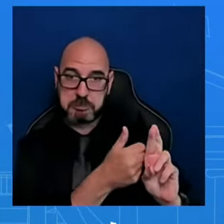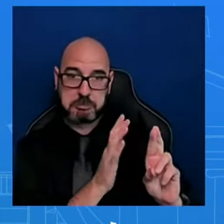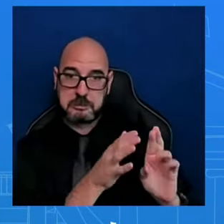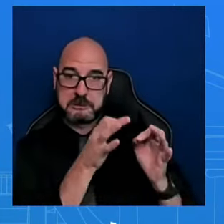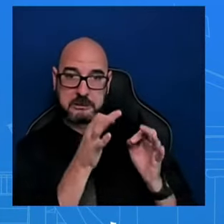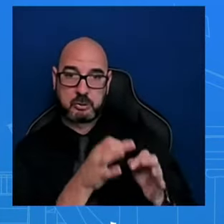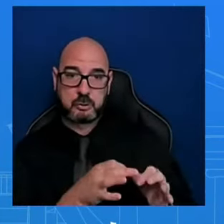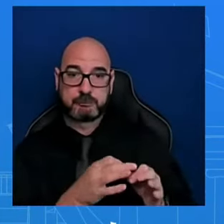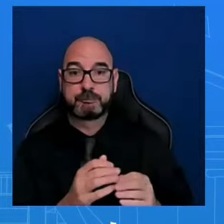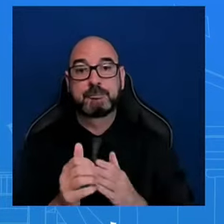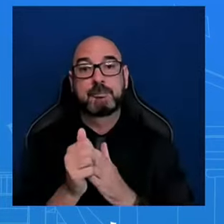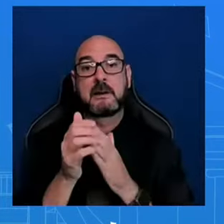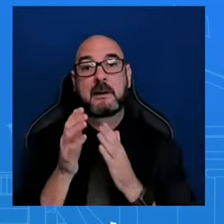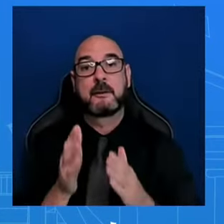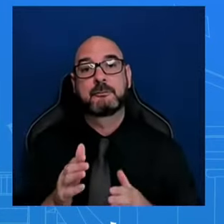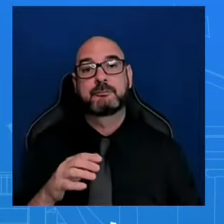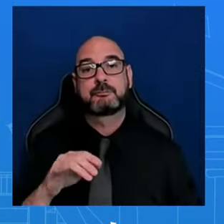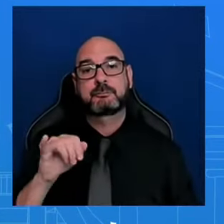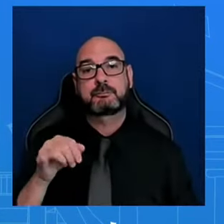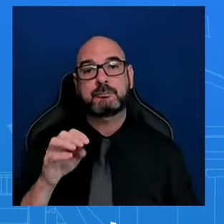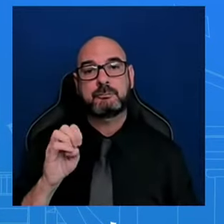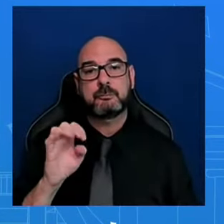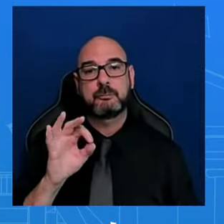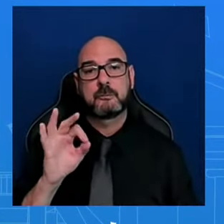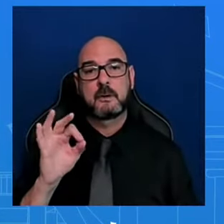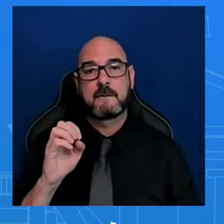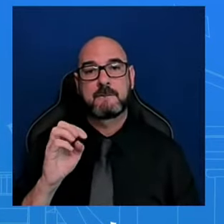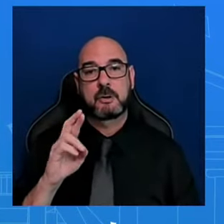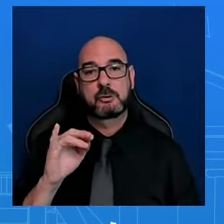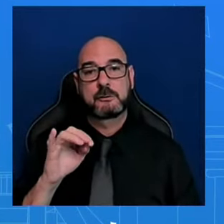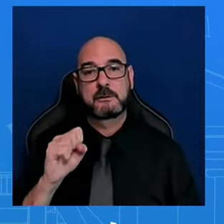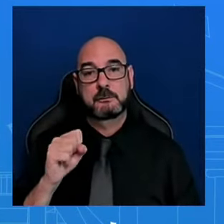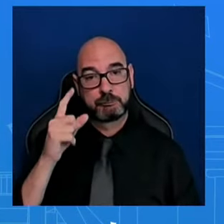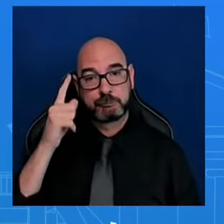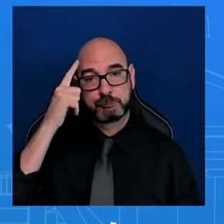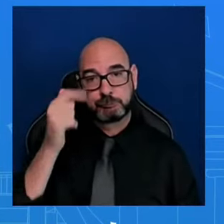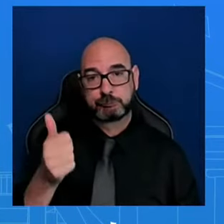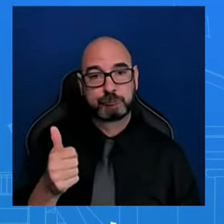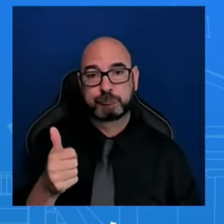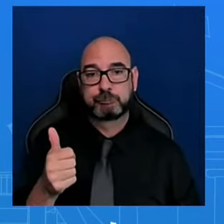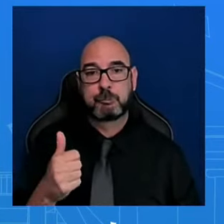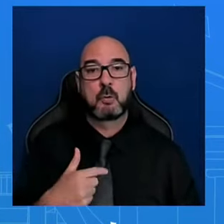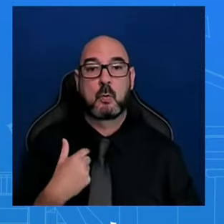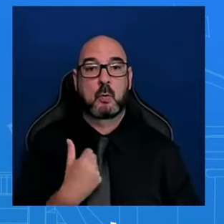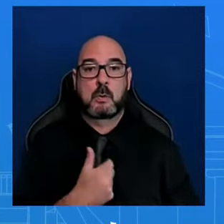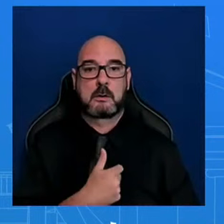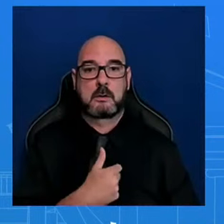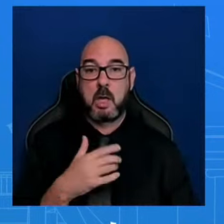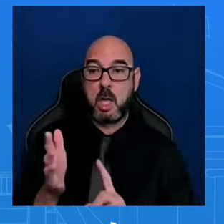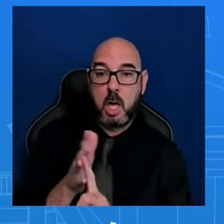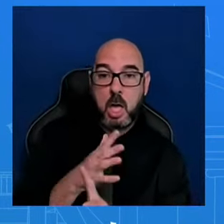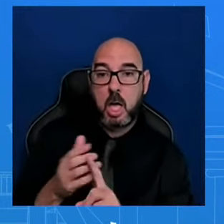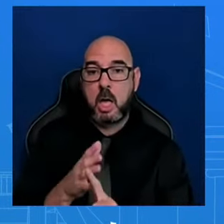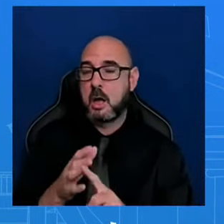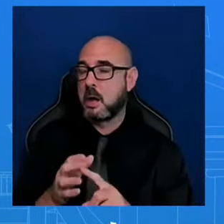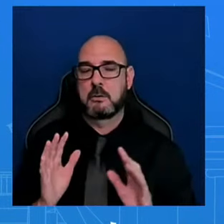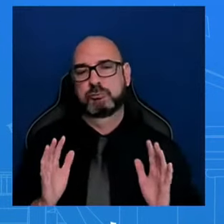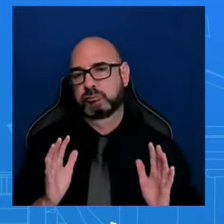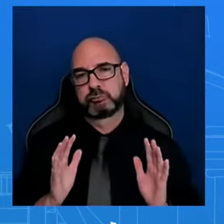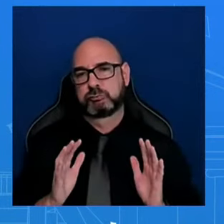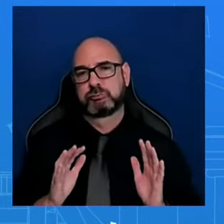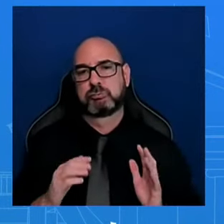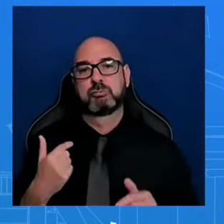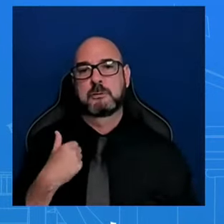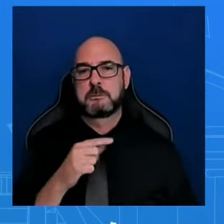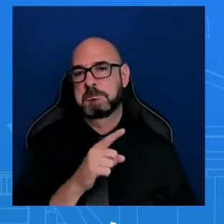We are not going to weigh in on that. We've been very consistent over the past three years, and we stand by that. Any recent contact with the Speaker's office